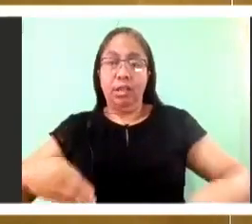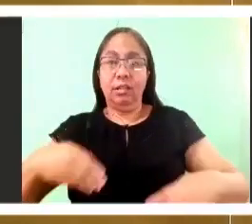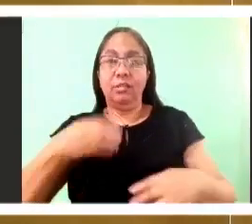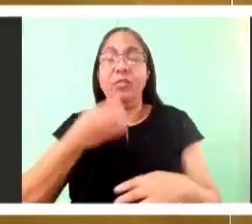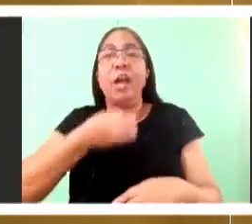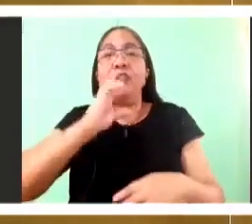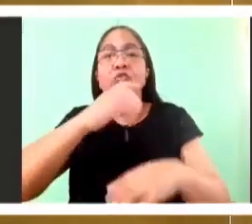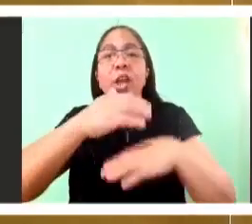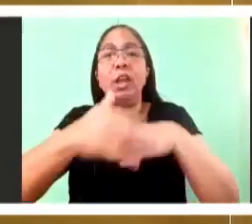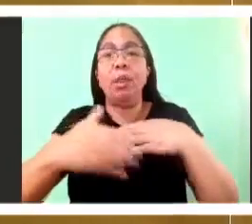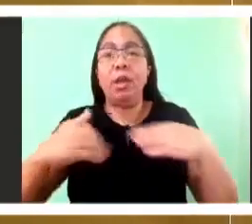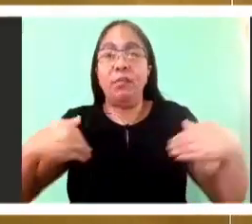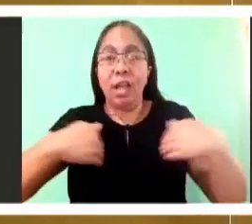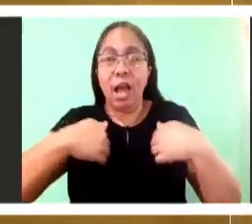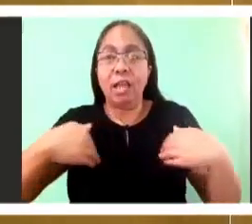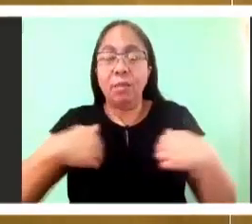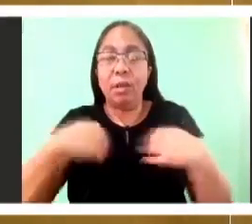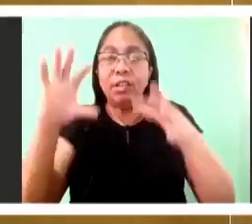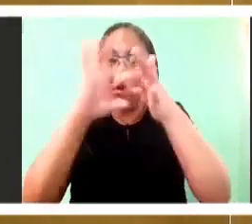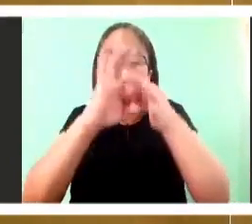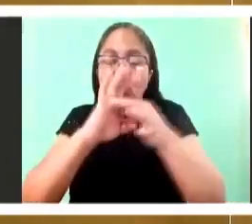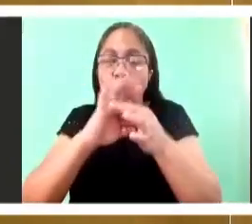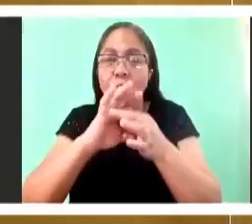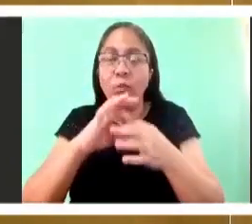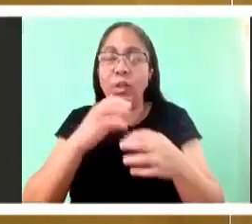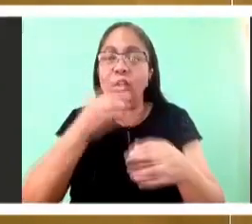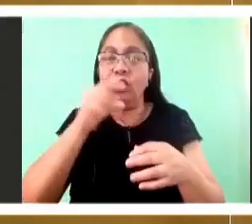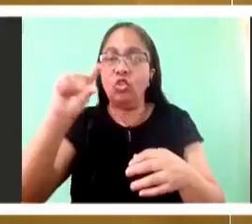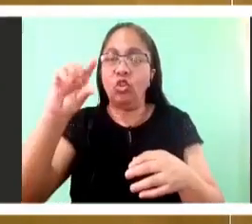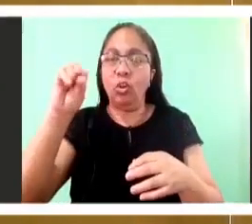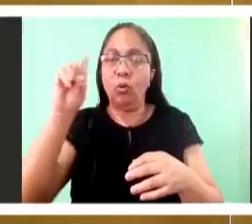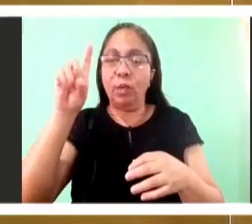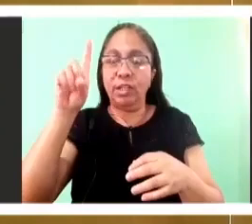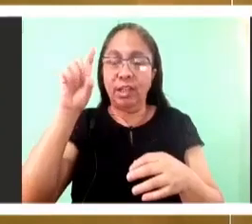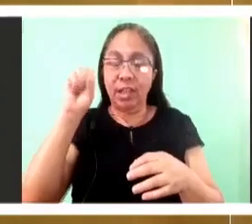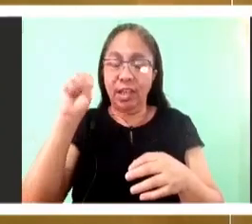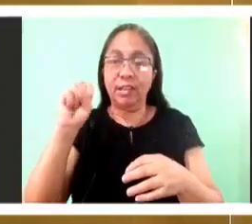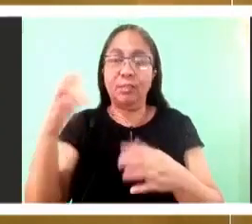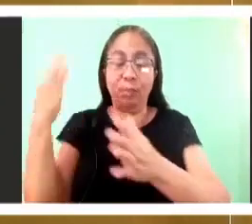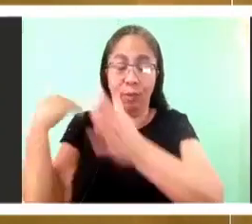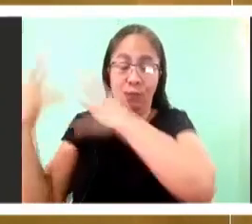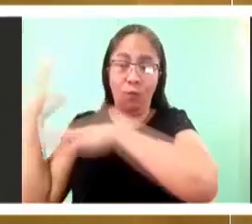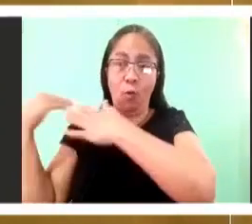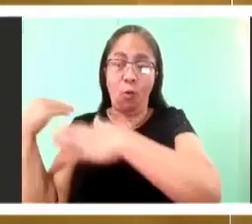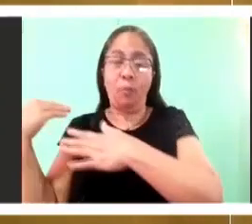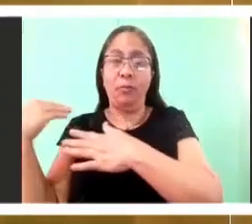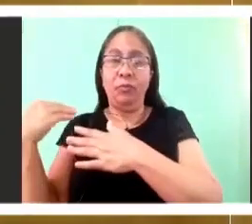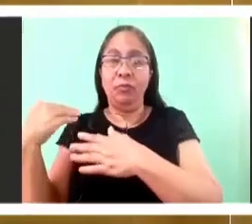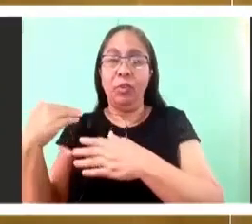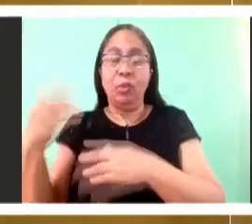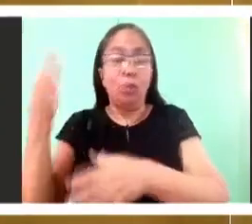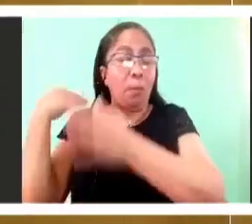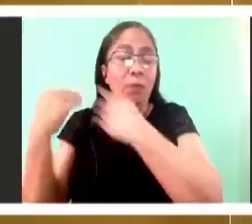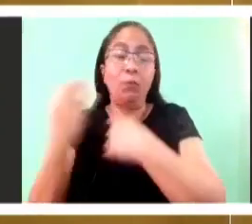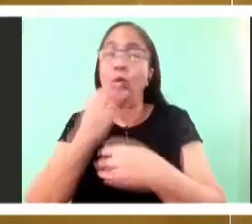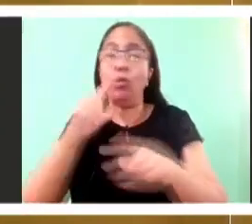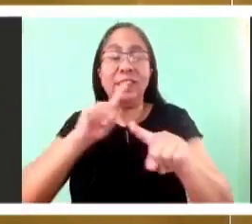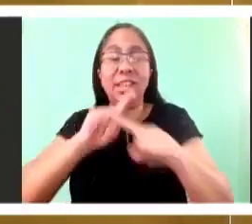the blood, drinking blood at all, so that when he says you must drink my blood, he's going directly against